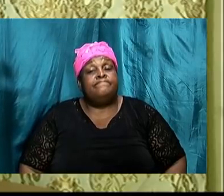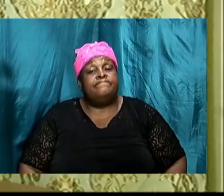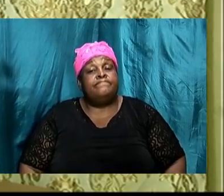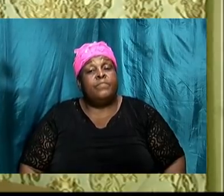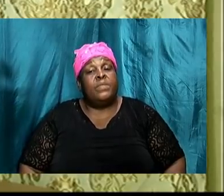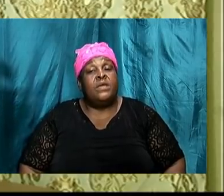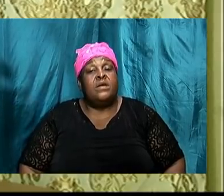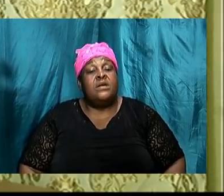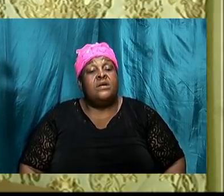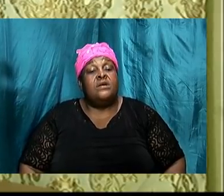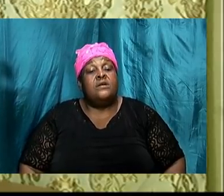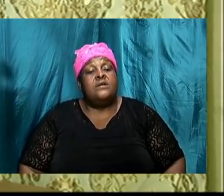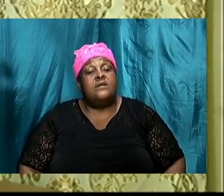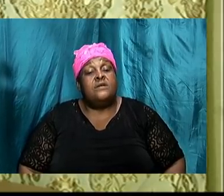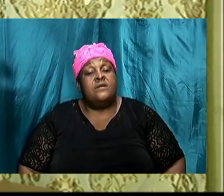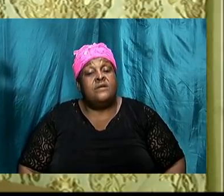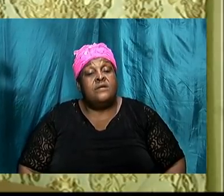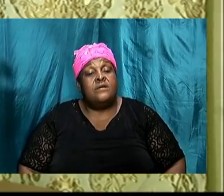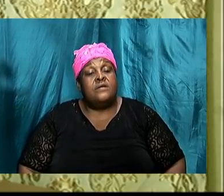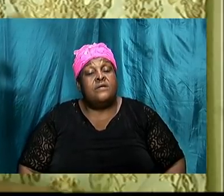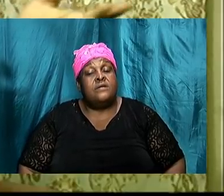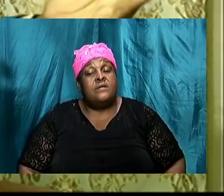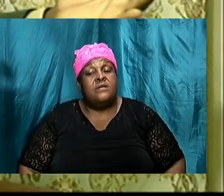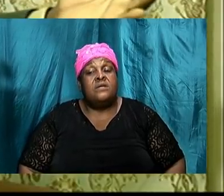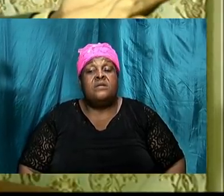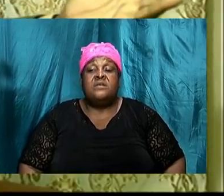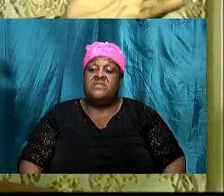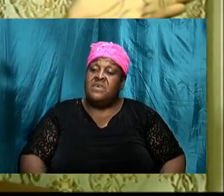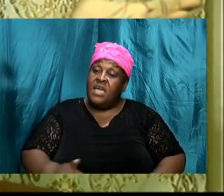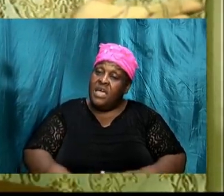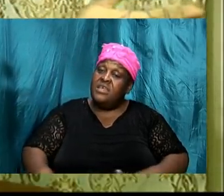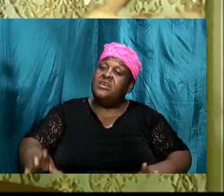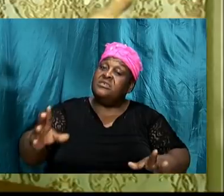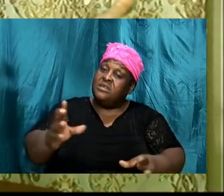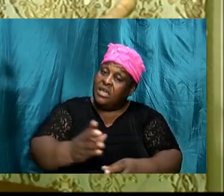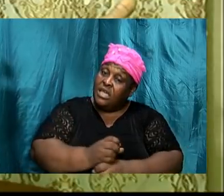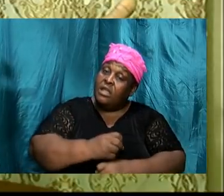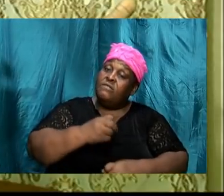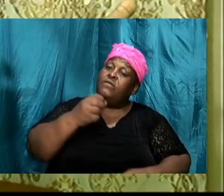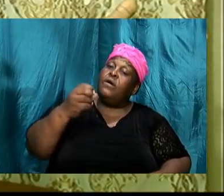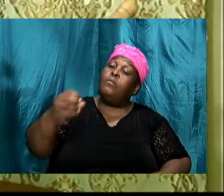then they were taken away from their homeland